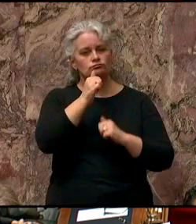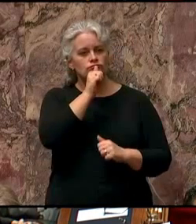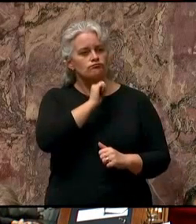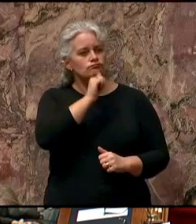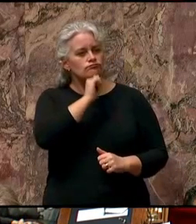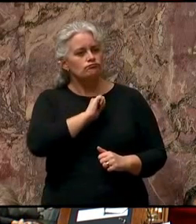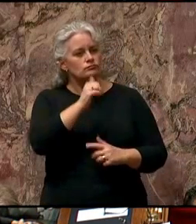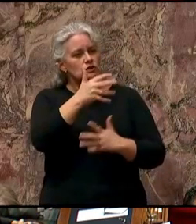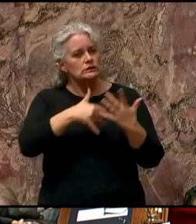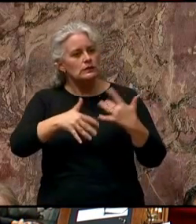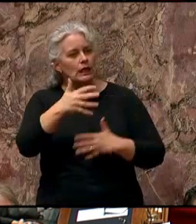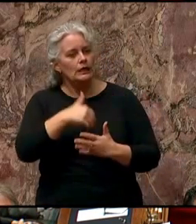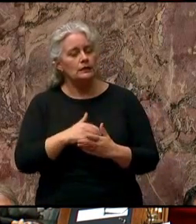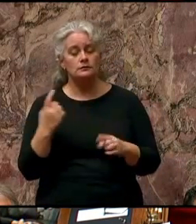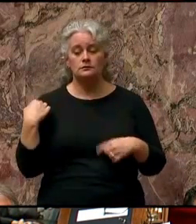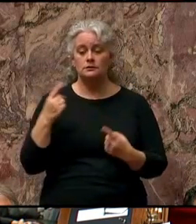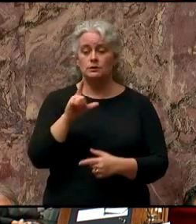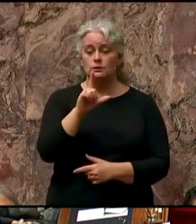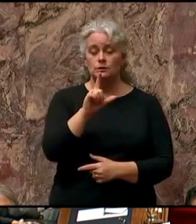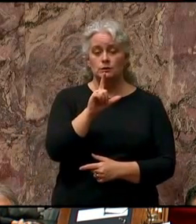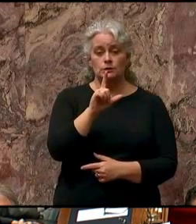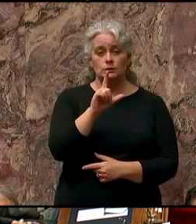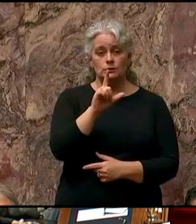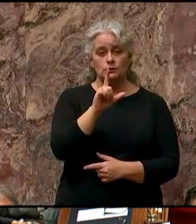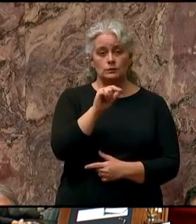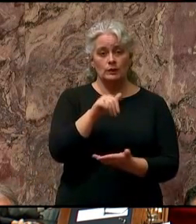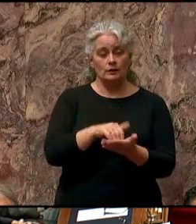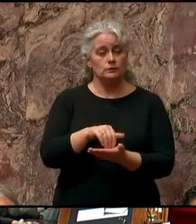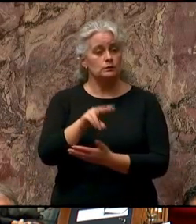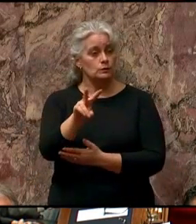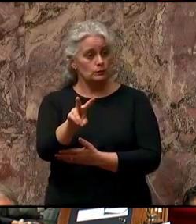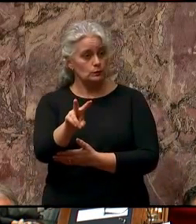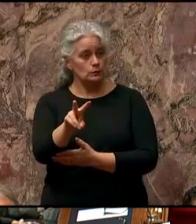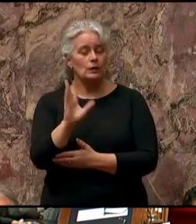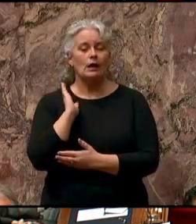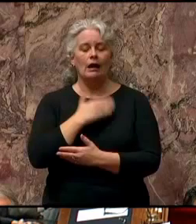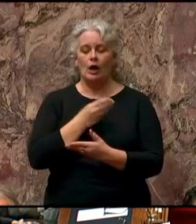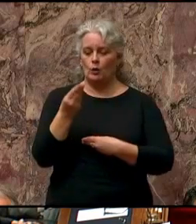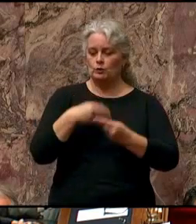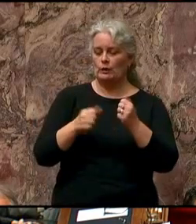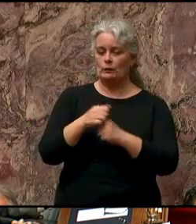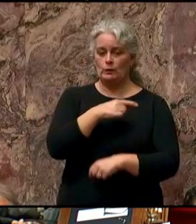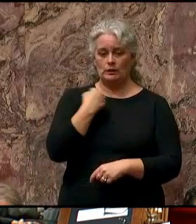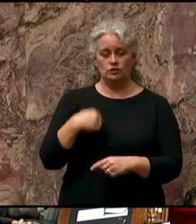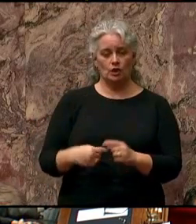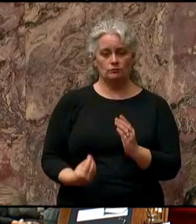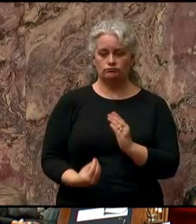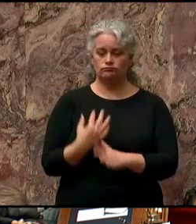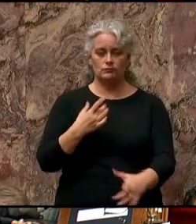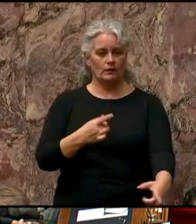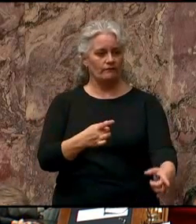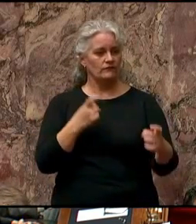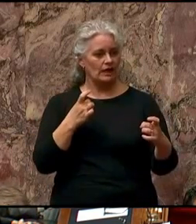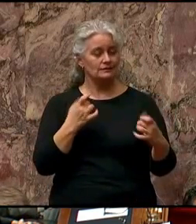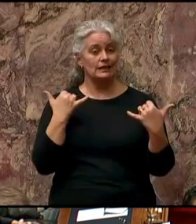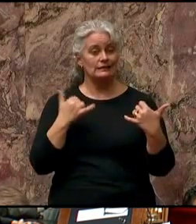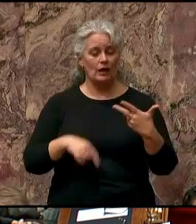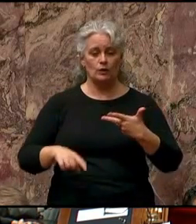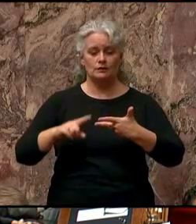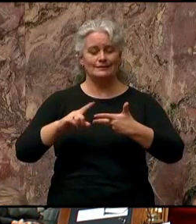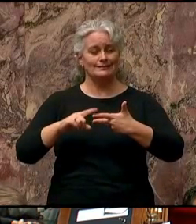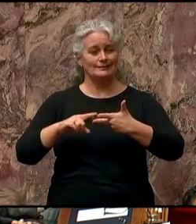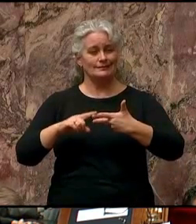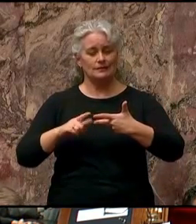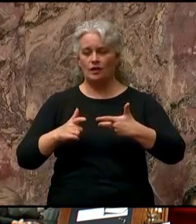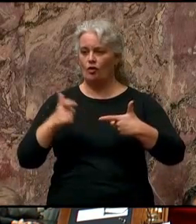Since 2002, British Columbia's trade with China has grown rapidly. China is now our second-largest trading